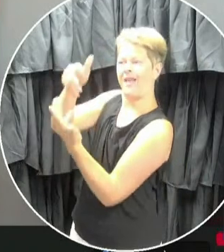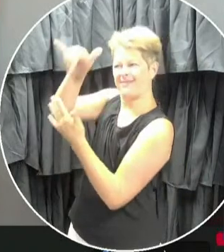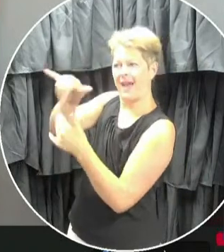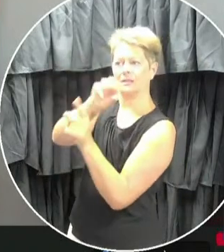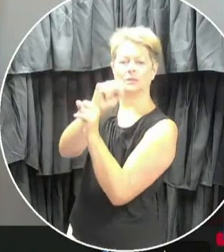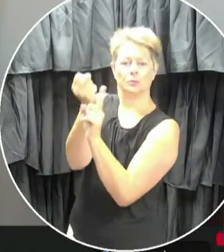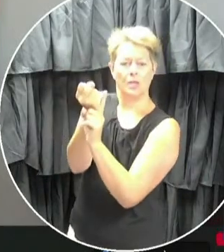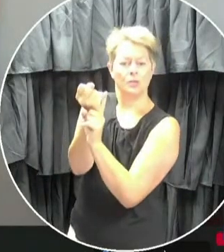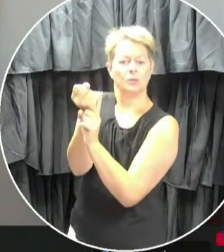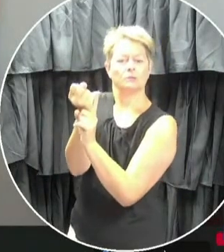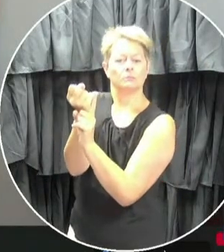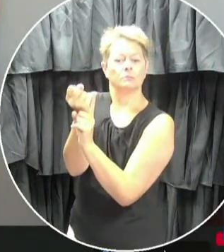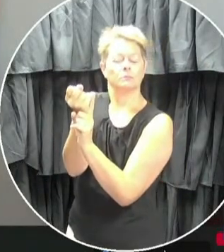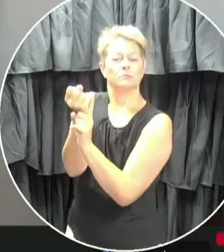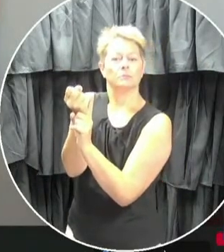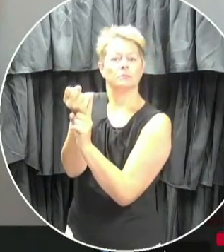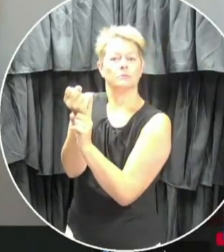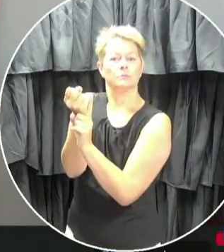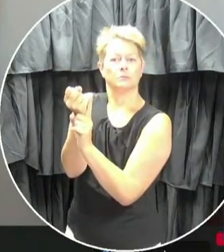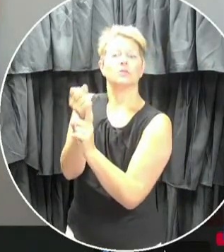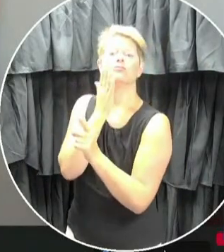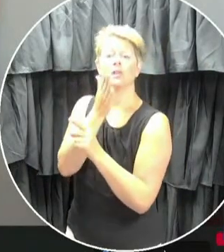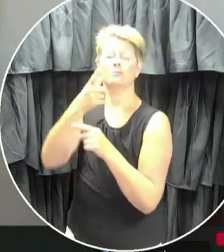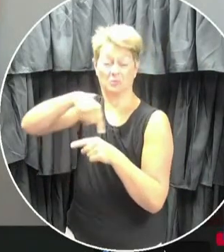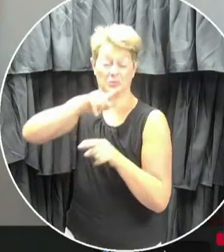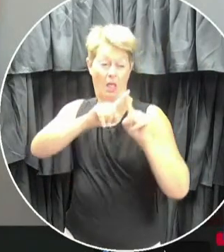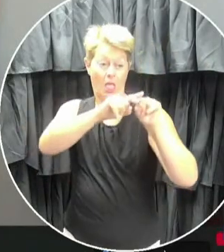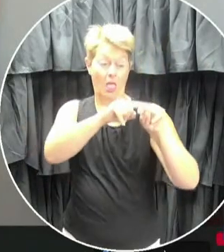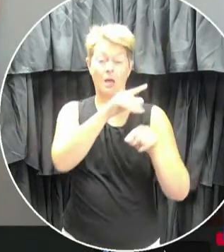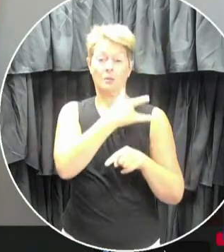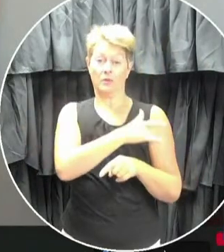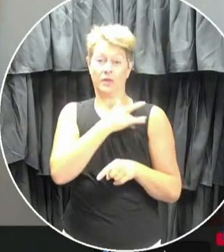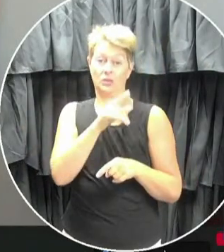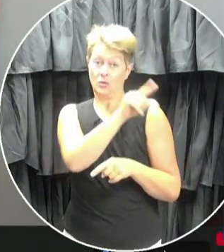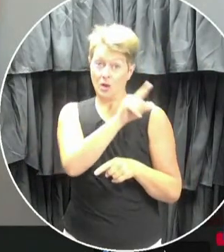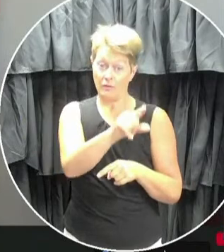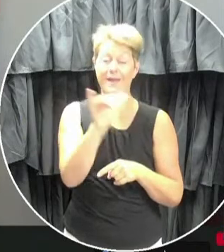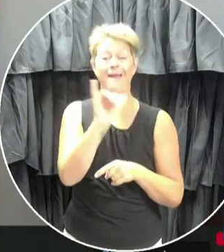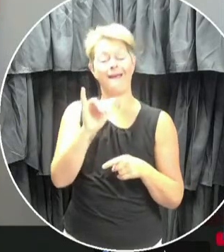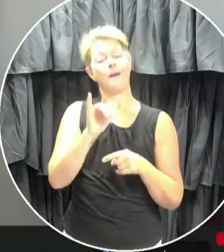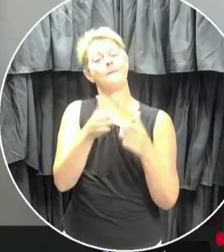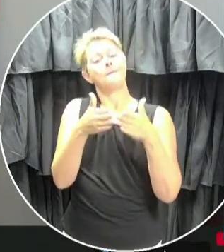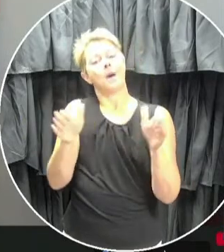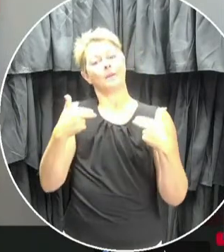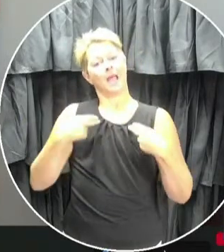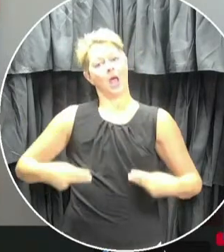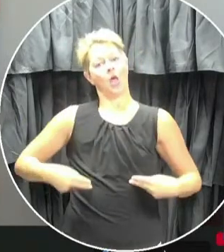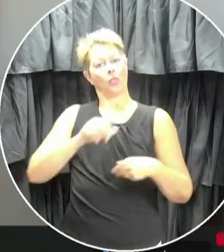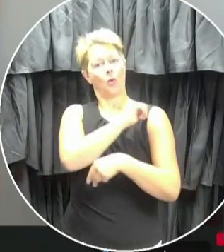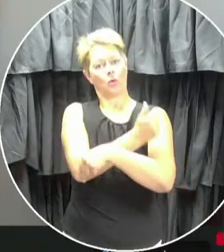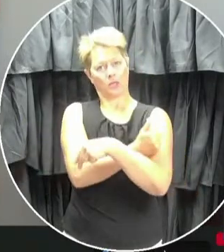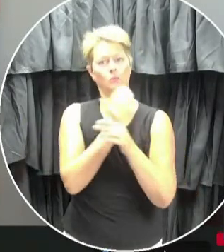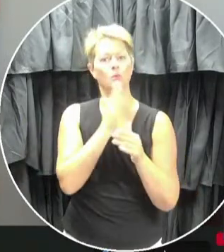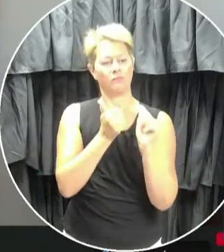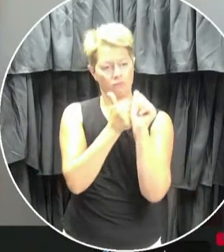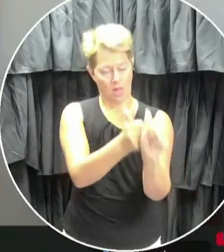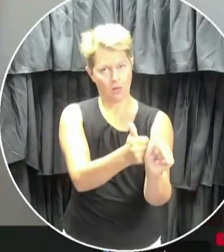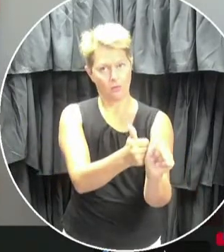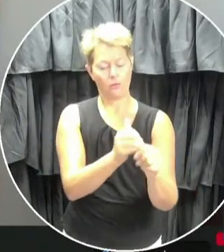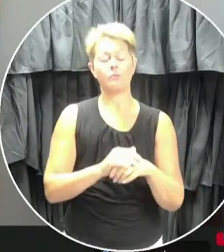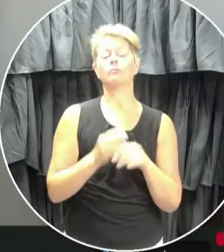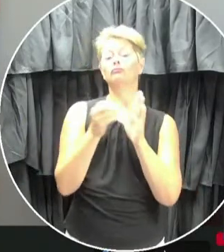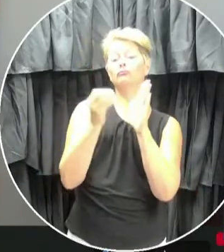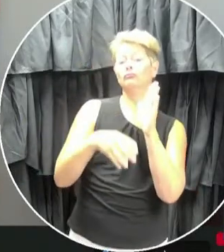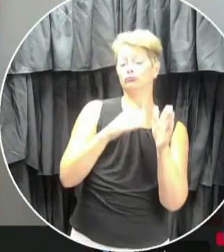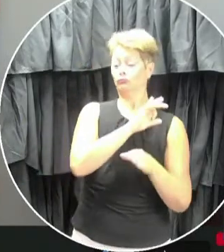based on the advice and direction of the provincial government and public health authorities. Students and families must be ready to